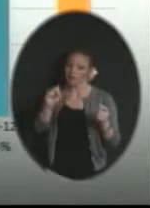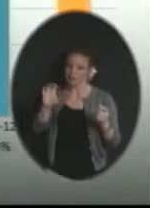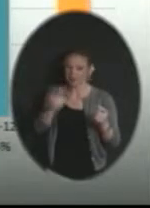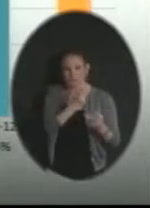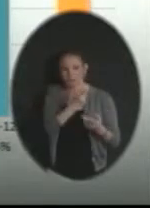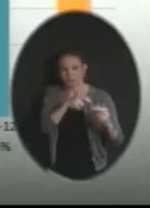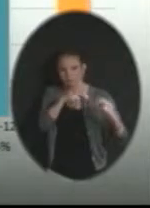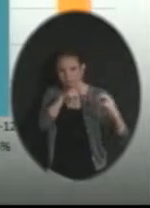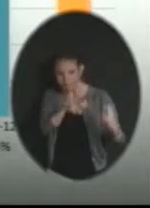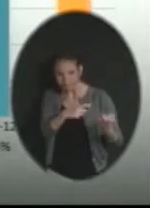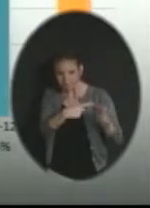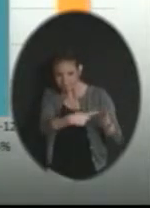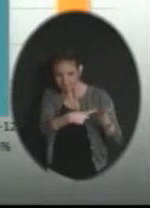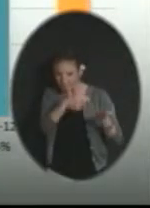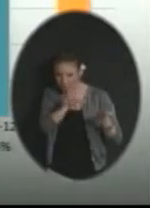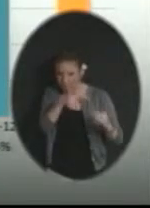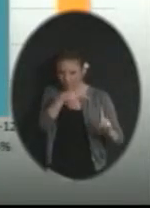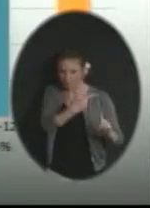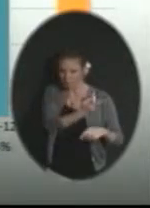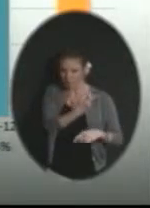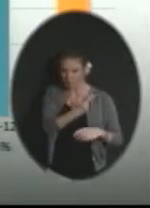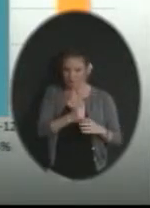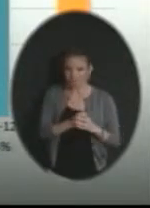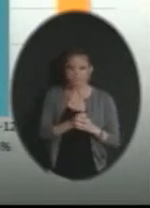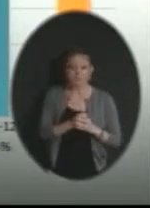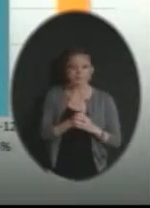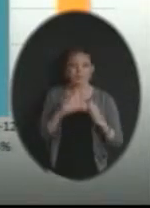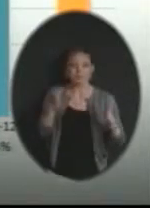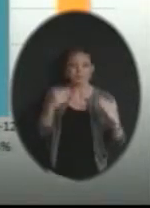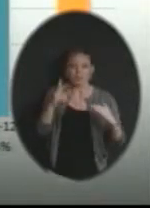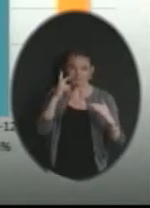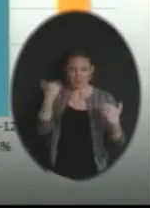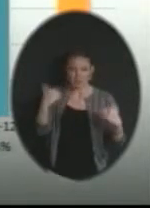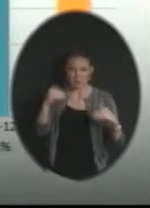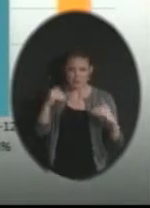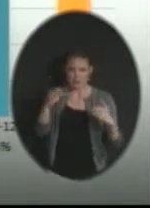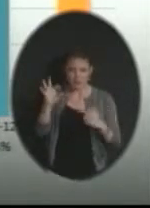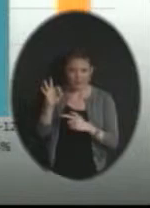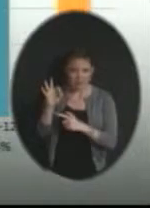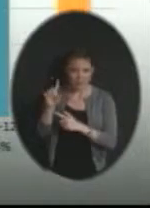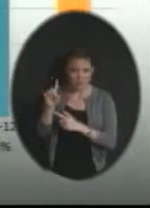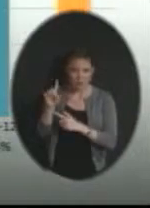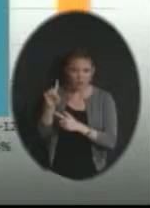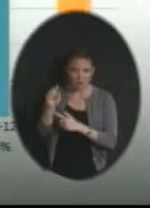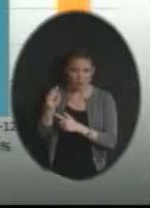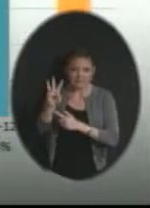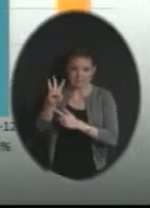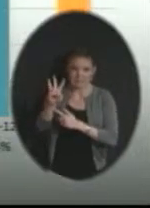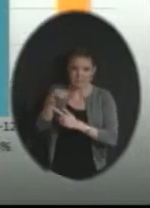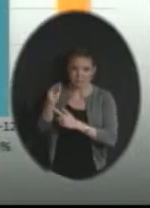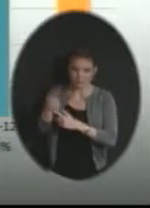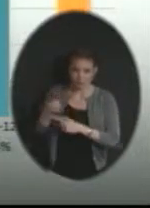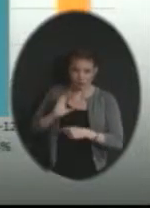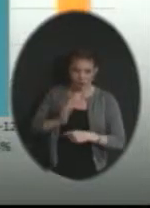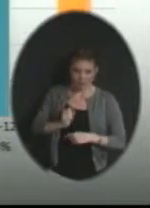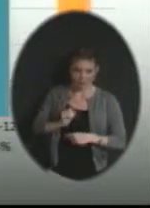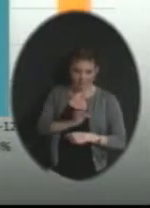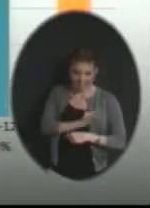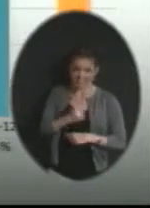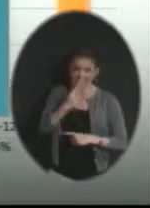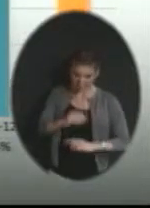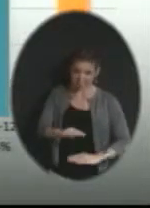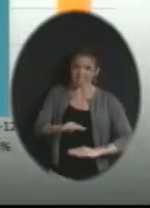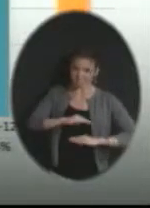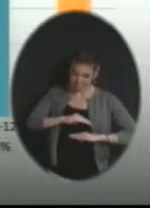questions that we ask. And you can see how rigorously high these are. 91.6% of our staff say they are satisfied